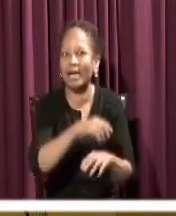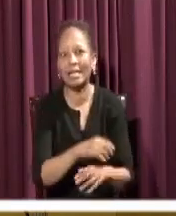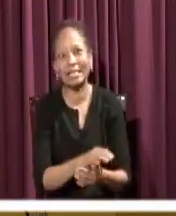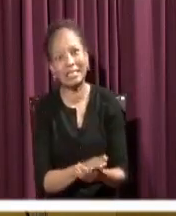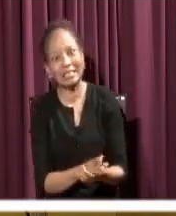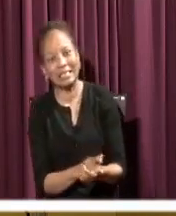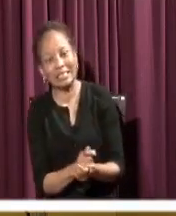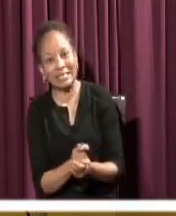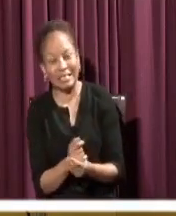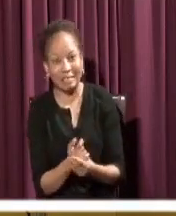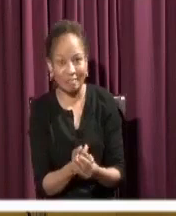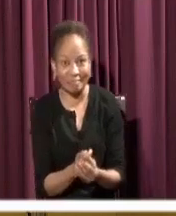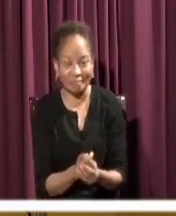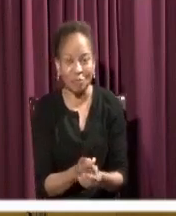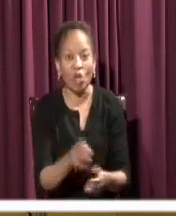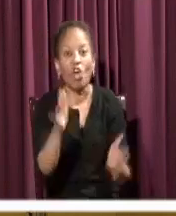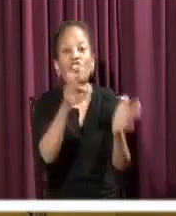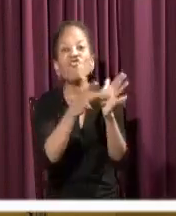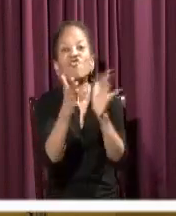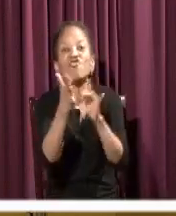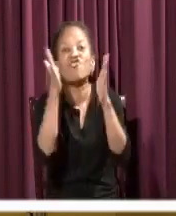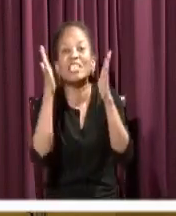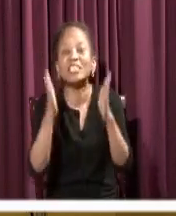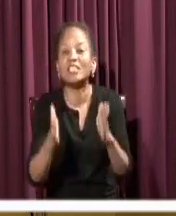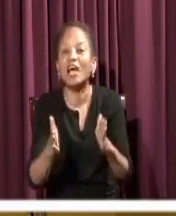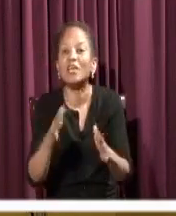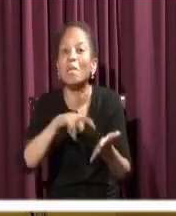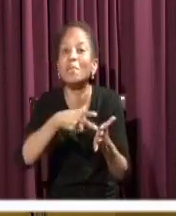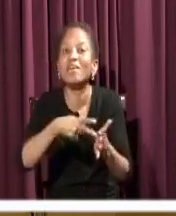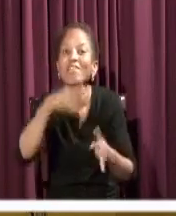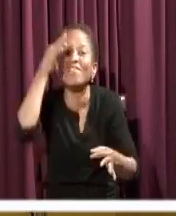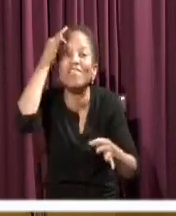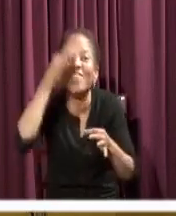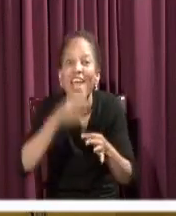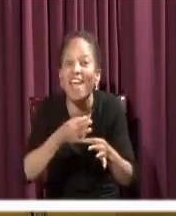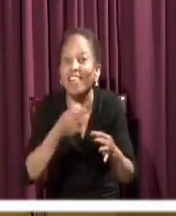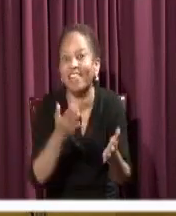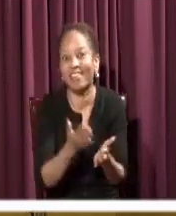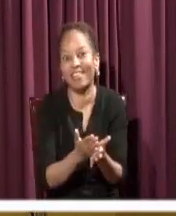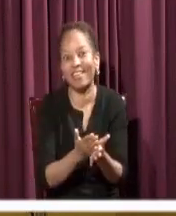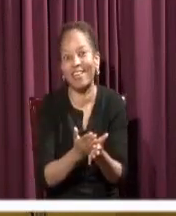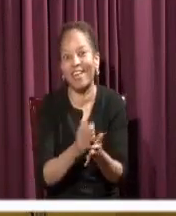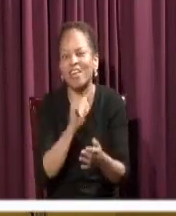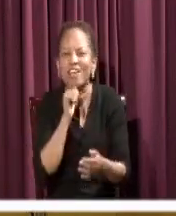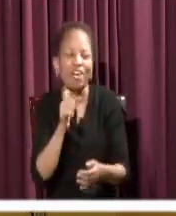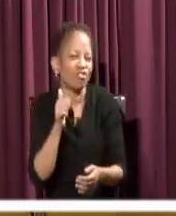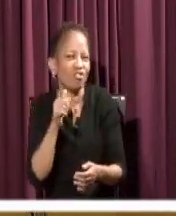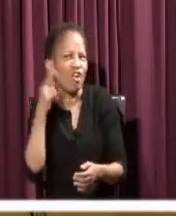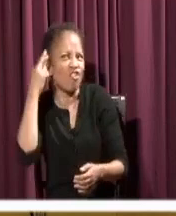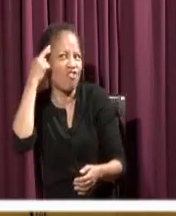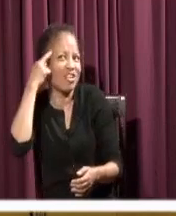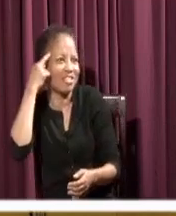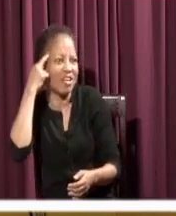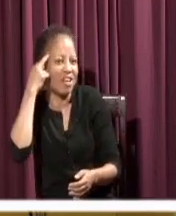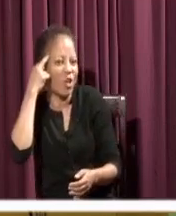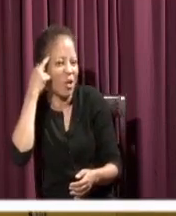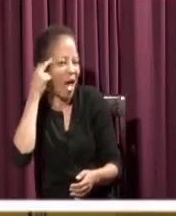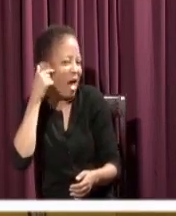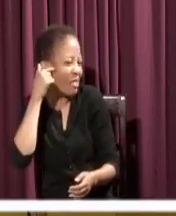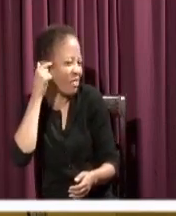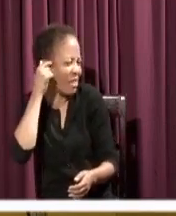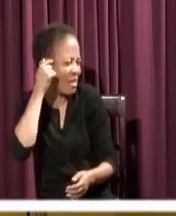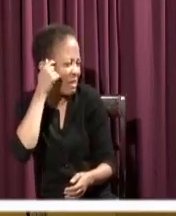Christianity is a religion of faith, brothers and sisters. Not practicality and not common reason. It's a religion of faith. And that